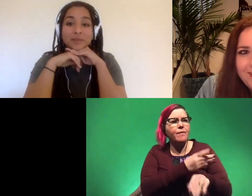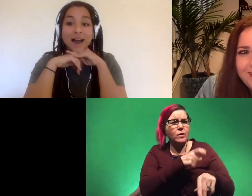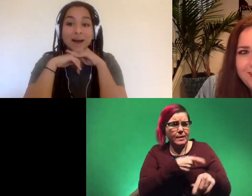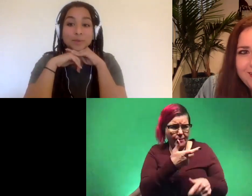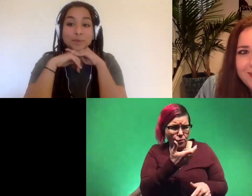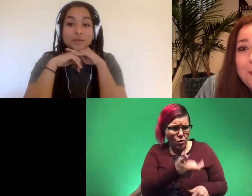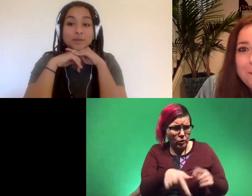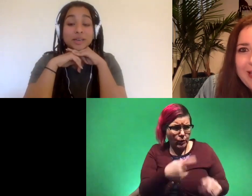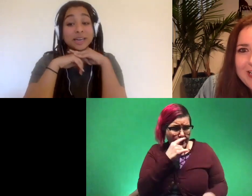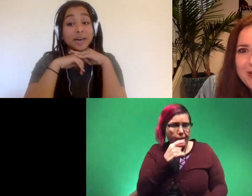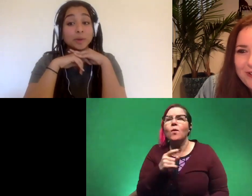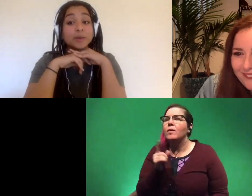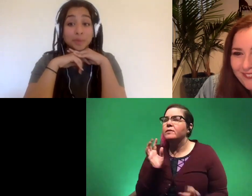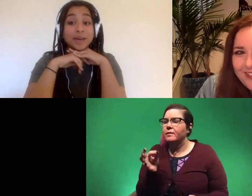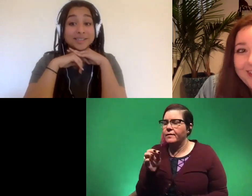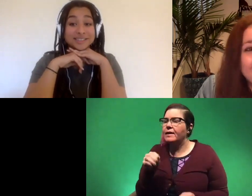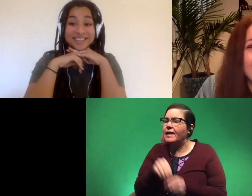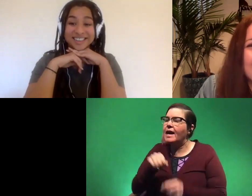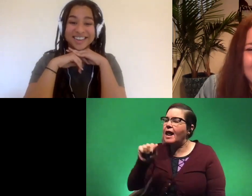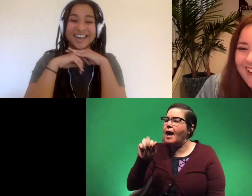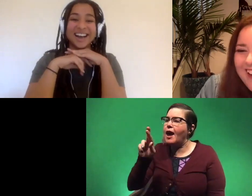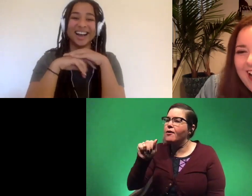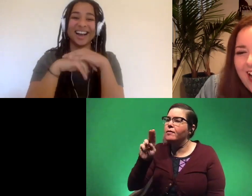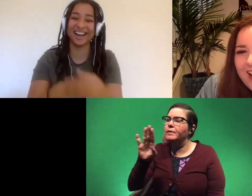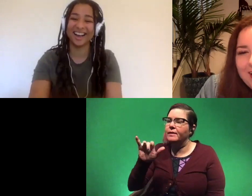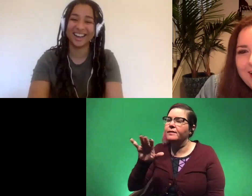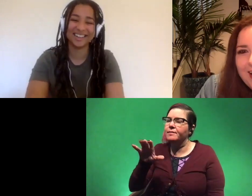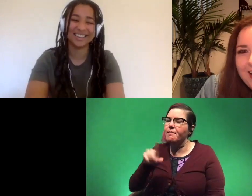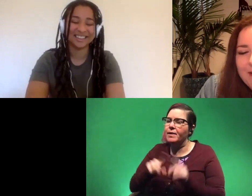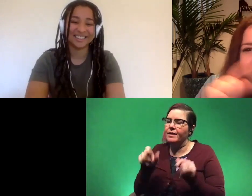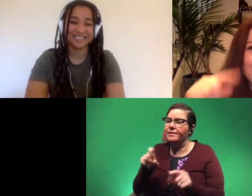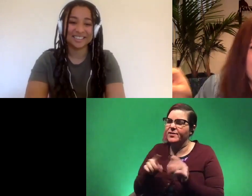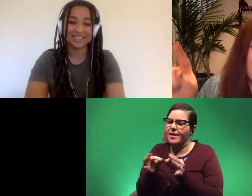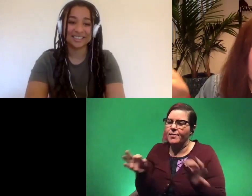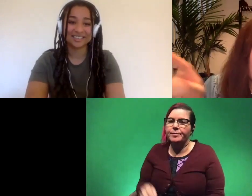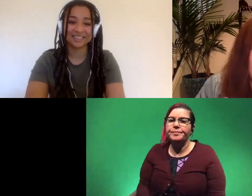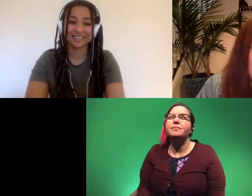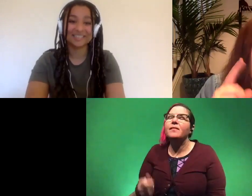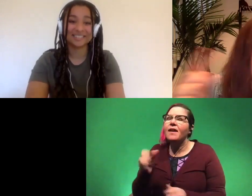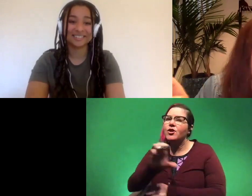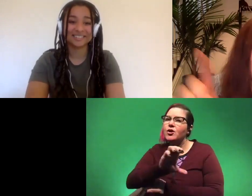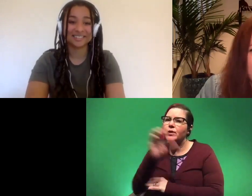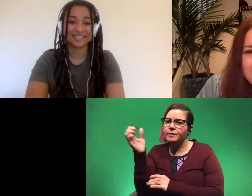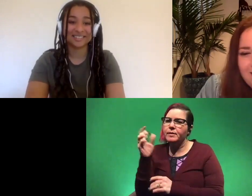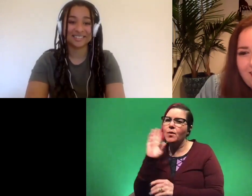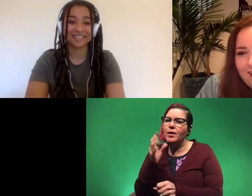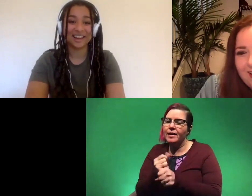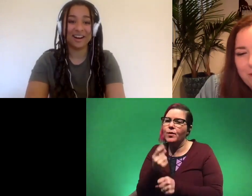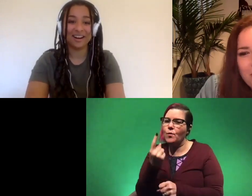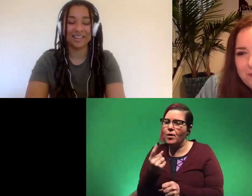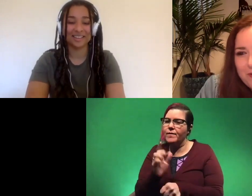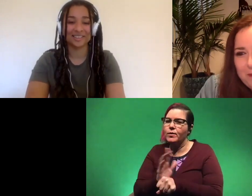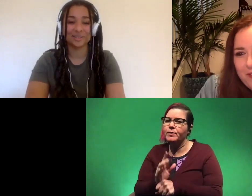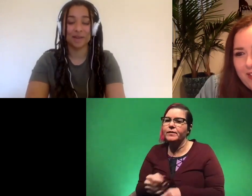absolutely in arabic but yes i uh every christmas i would get one of those movies uh